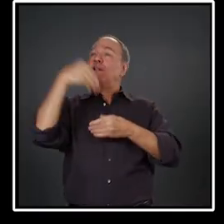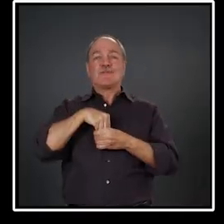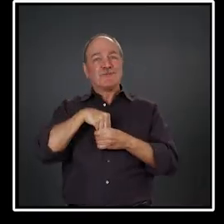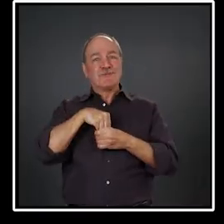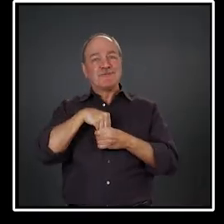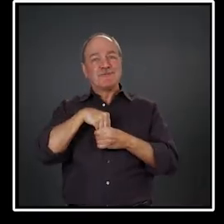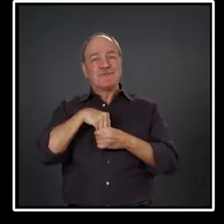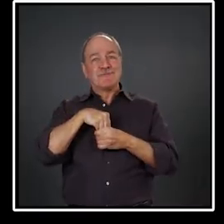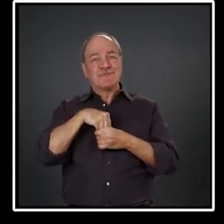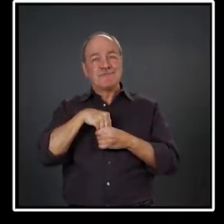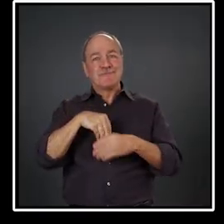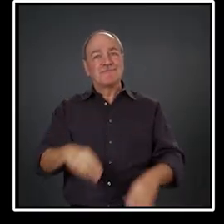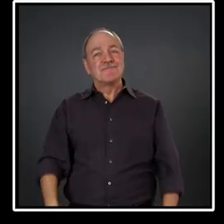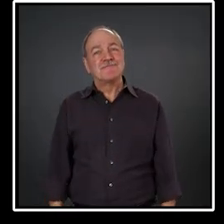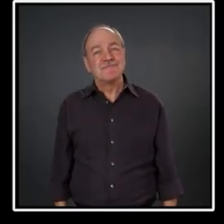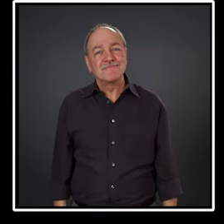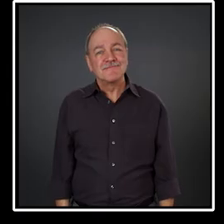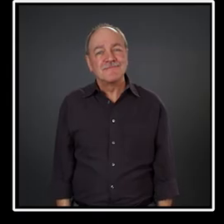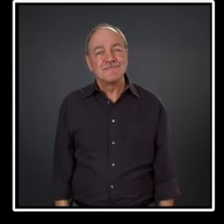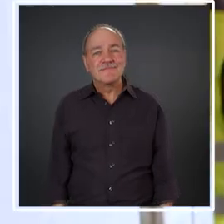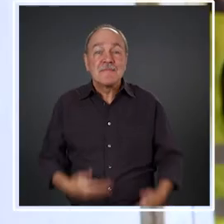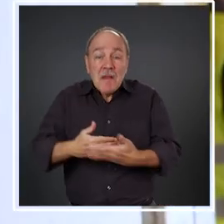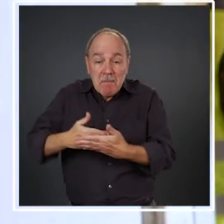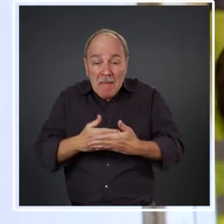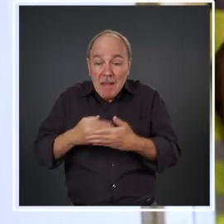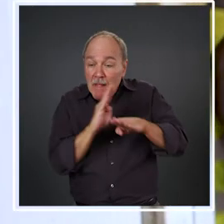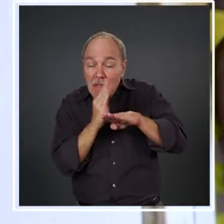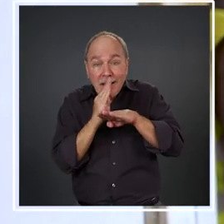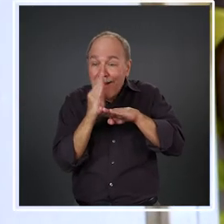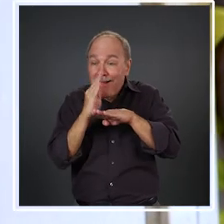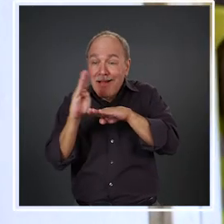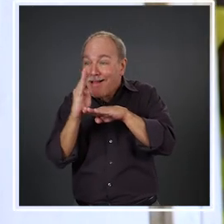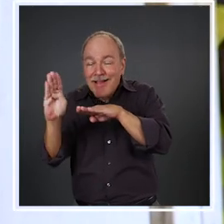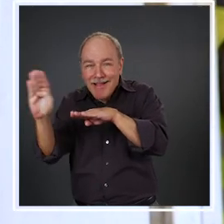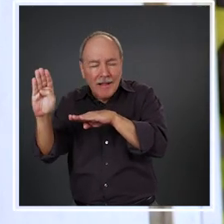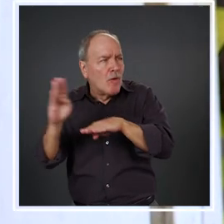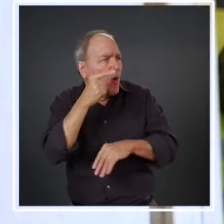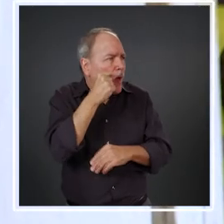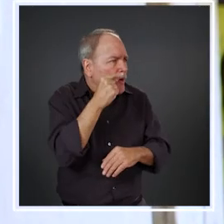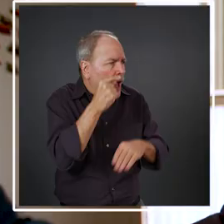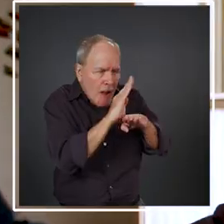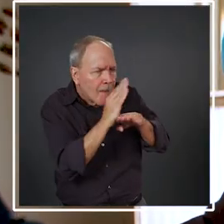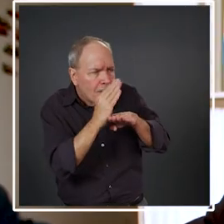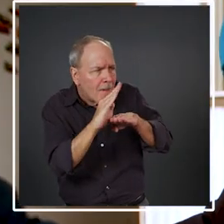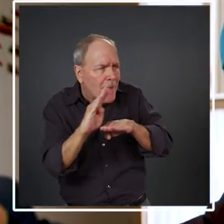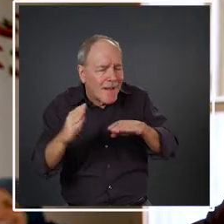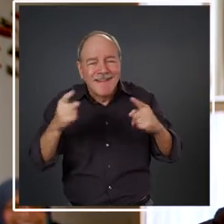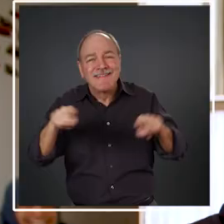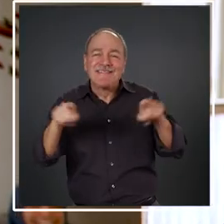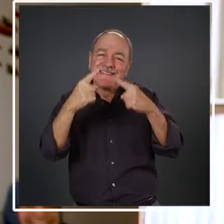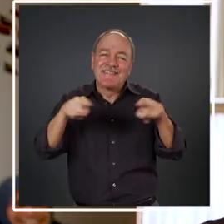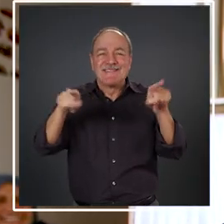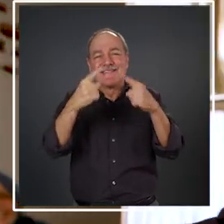UNICEF for every child. Baby shark do do do do do do. Baby shark do do do do do do. Daddy